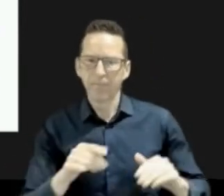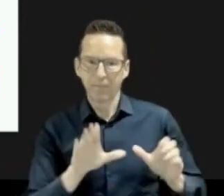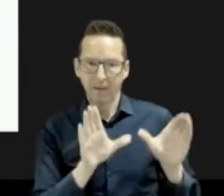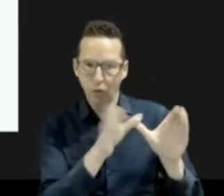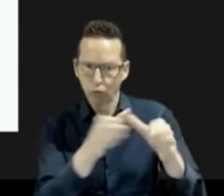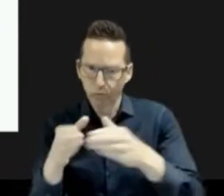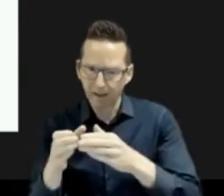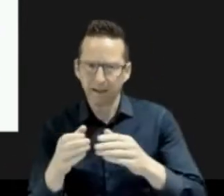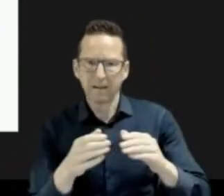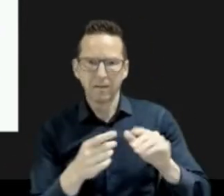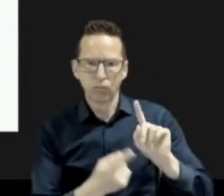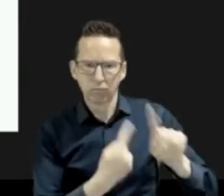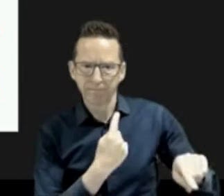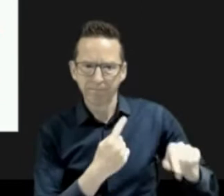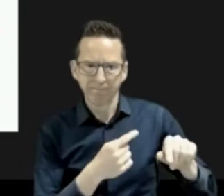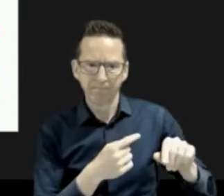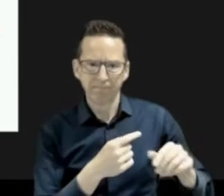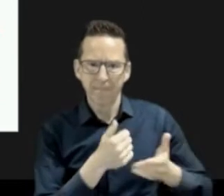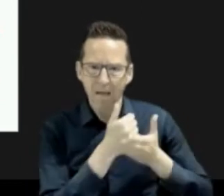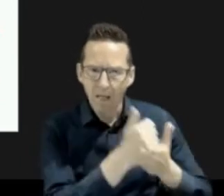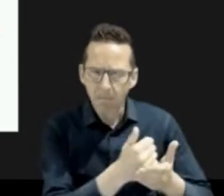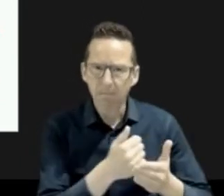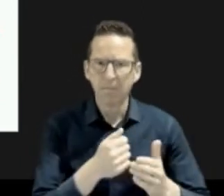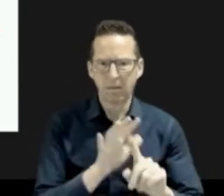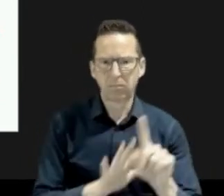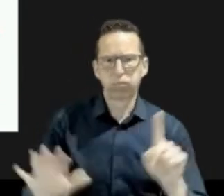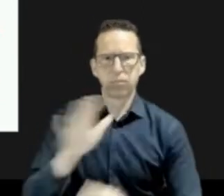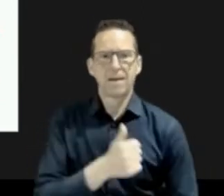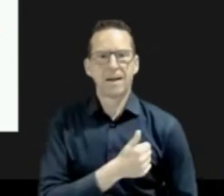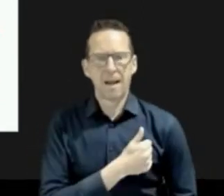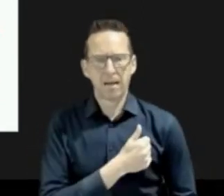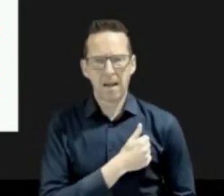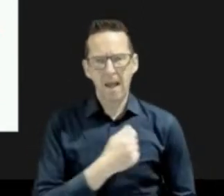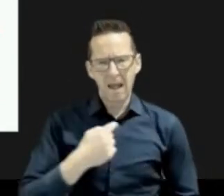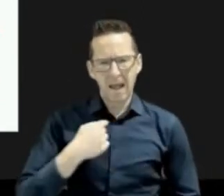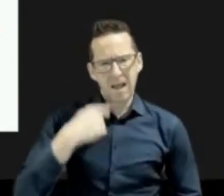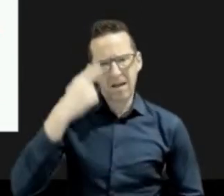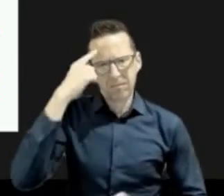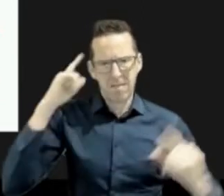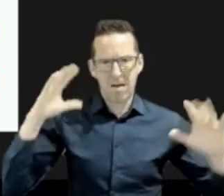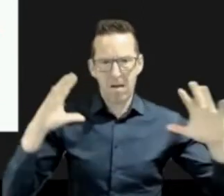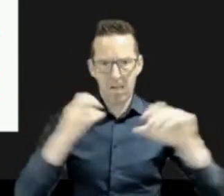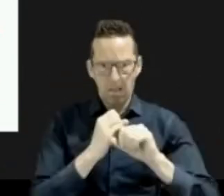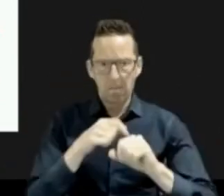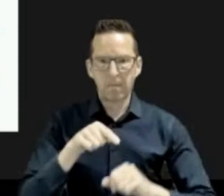The main takeaway is the need to communicate the level of risk more effectively with the public and with our partners.